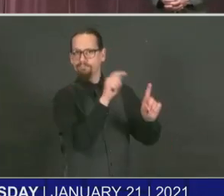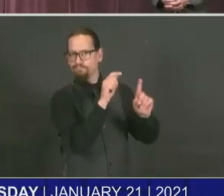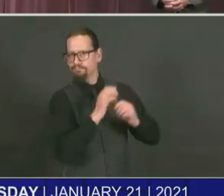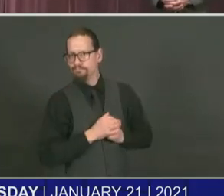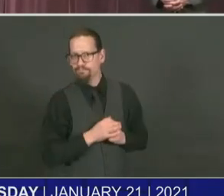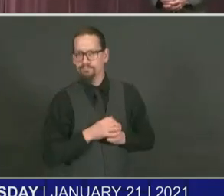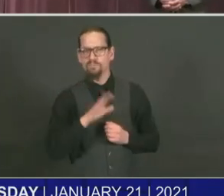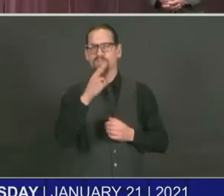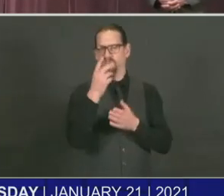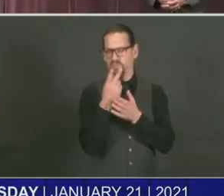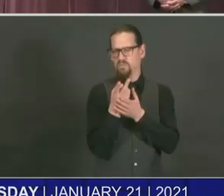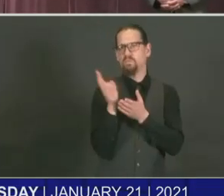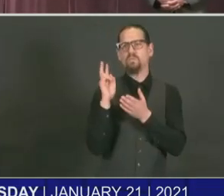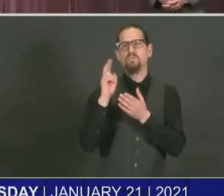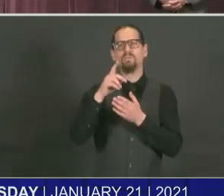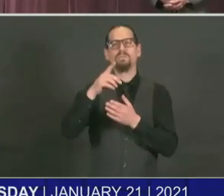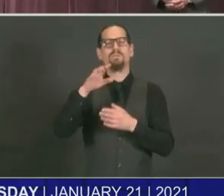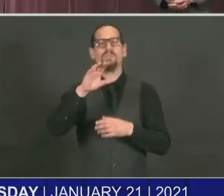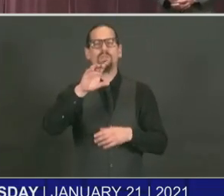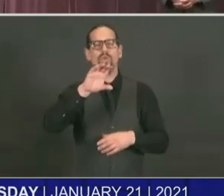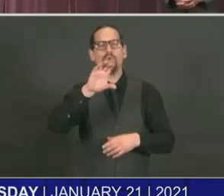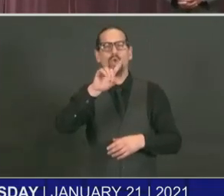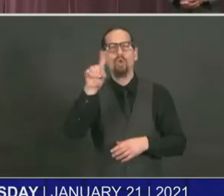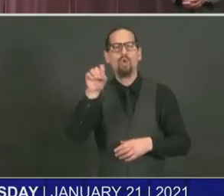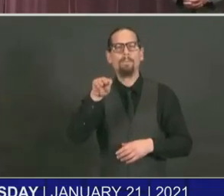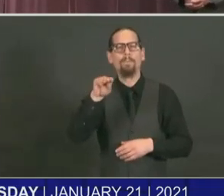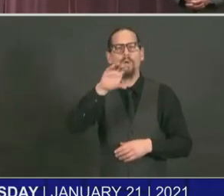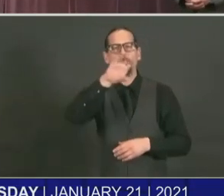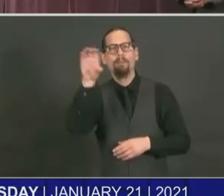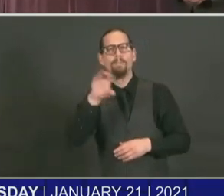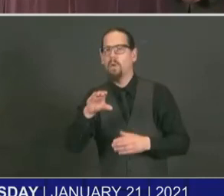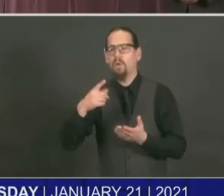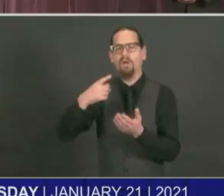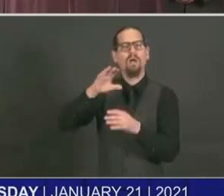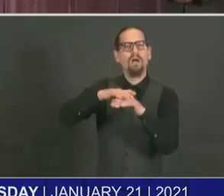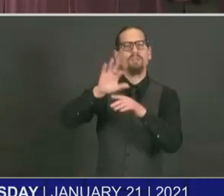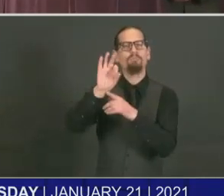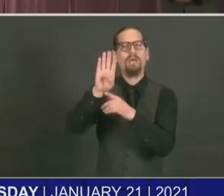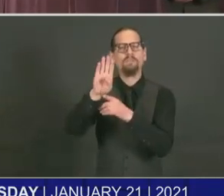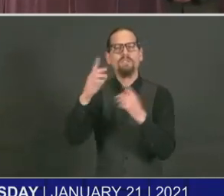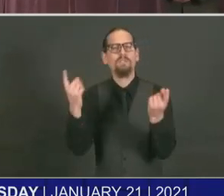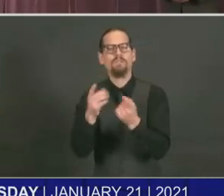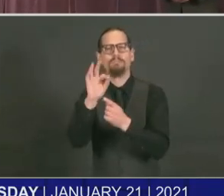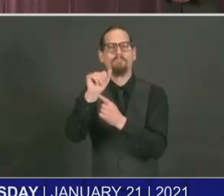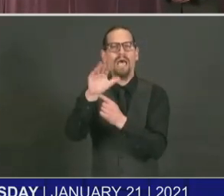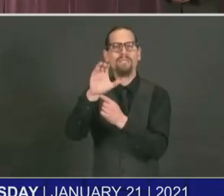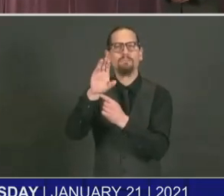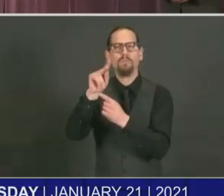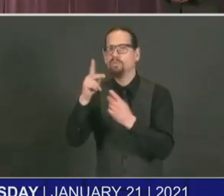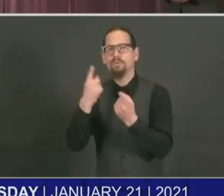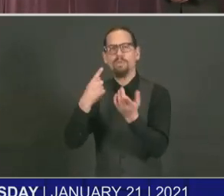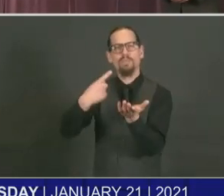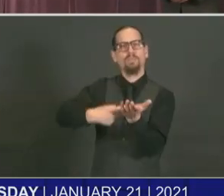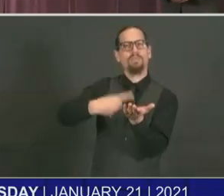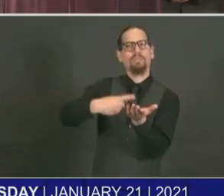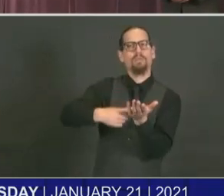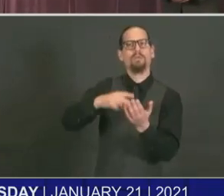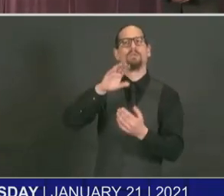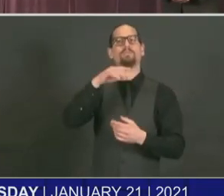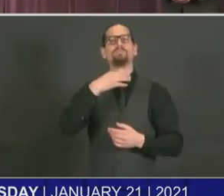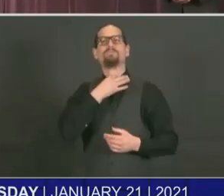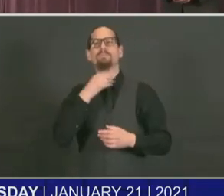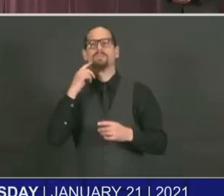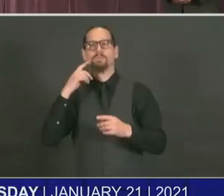Facebook, whatever it was. There were some people who were complaining about Dr. Finale, Care New England CEO, receiving